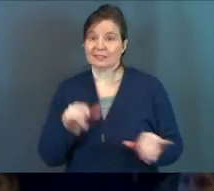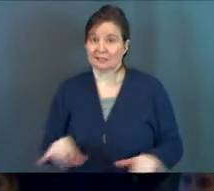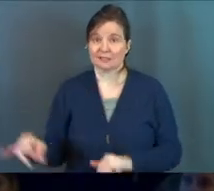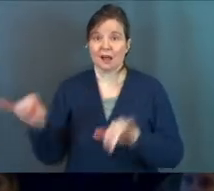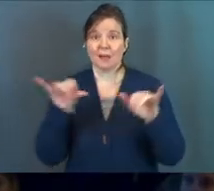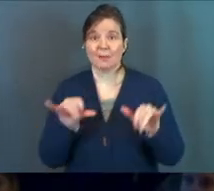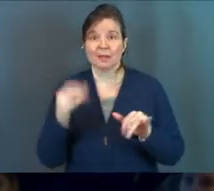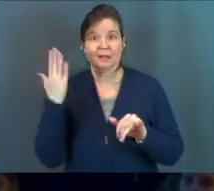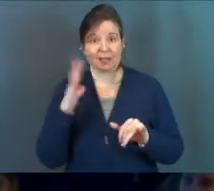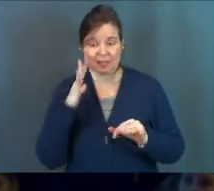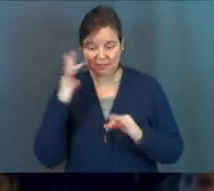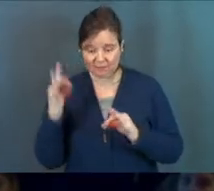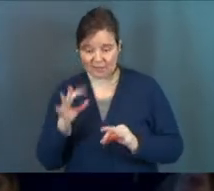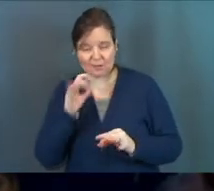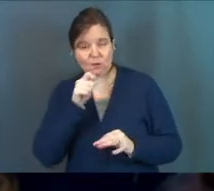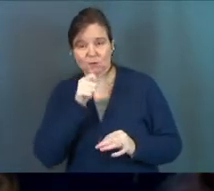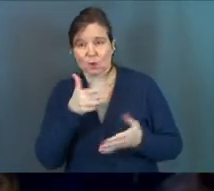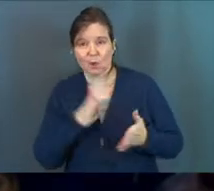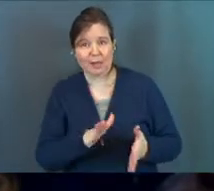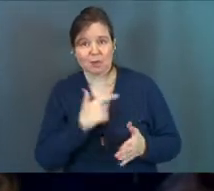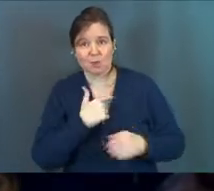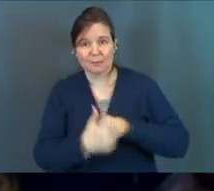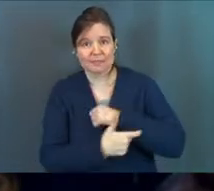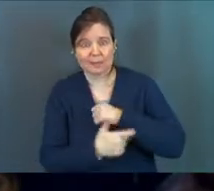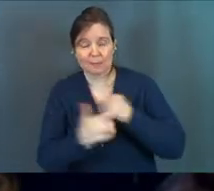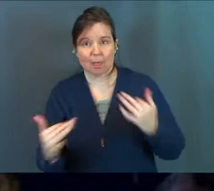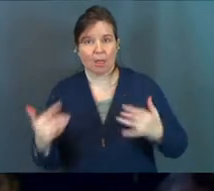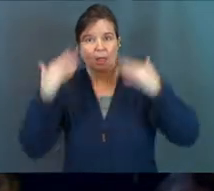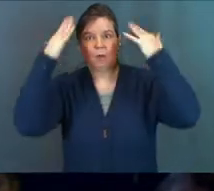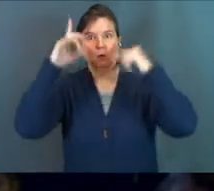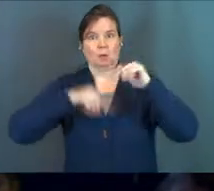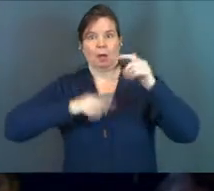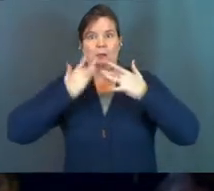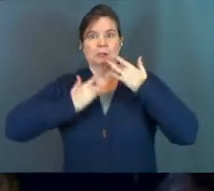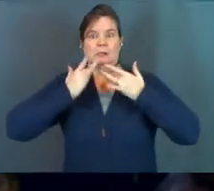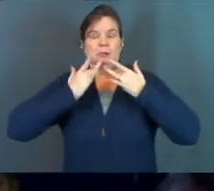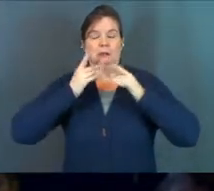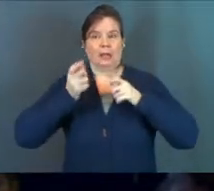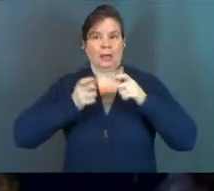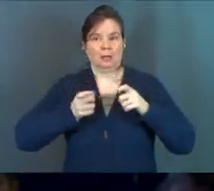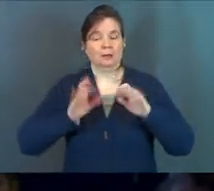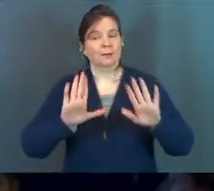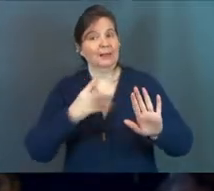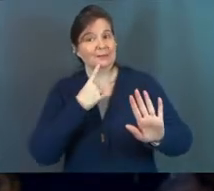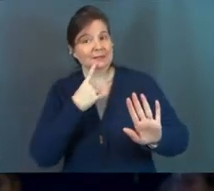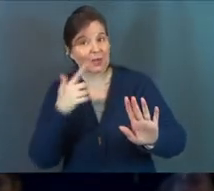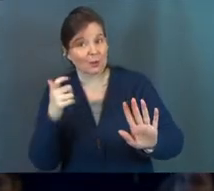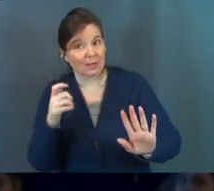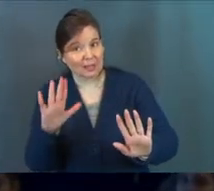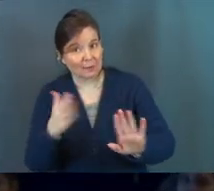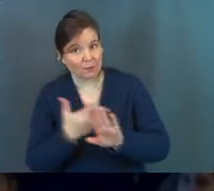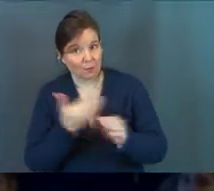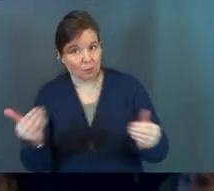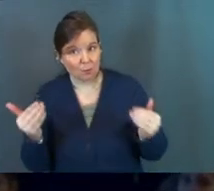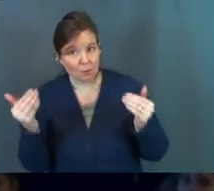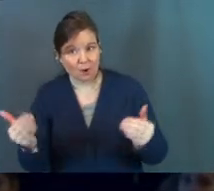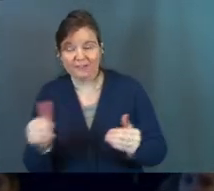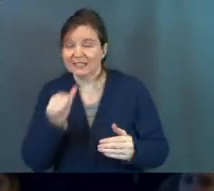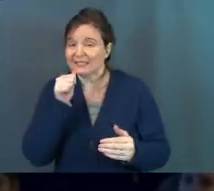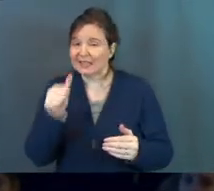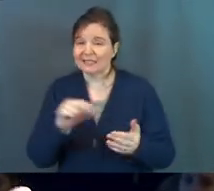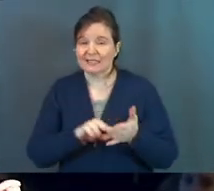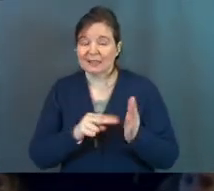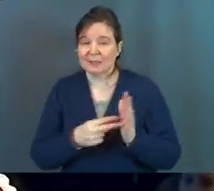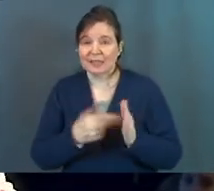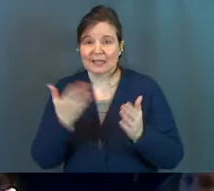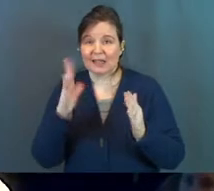is common. God is faithful. He will not let you be tempted beyond what you can bear. Now, let me just say quickly before we move on, he does